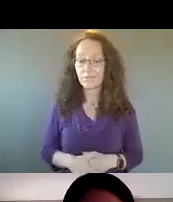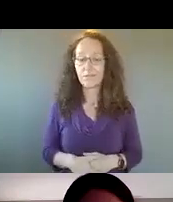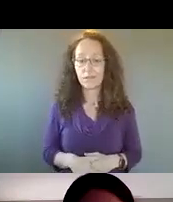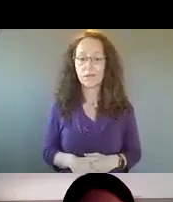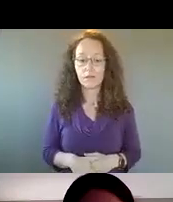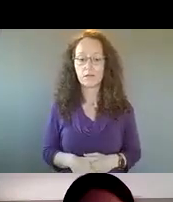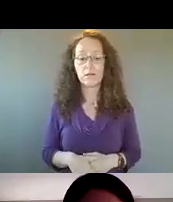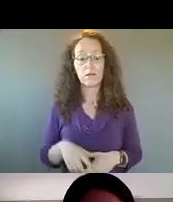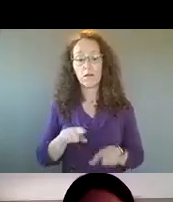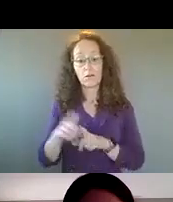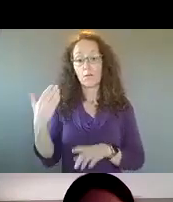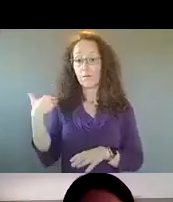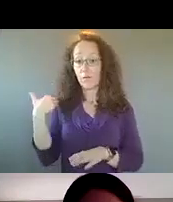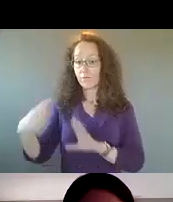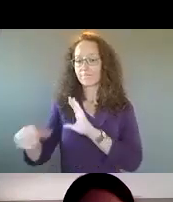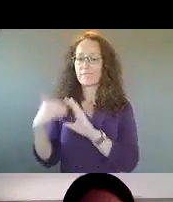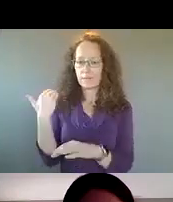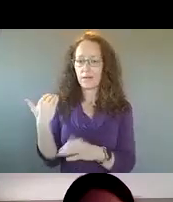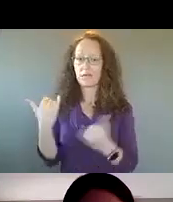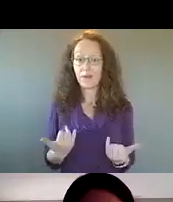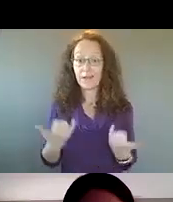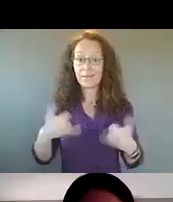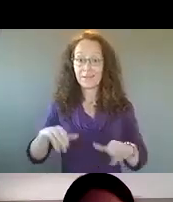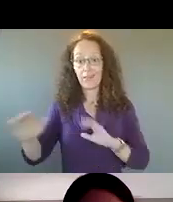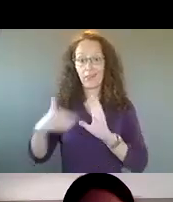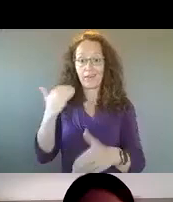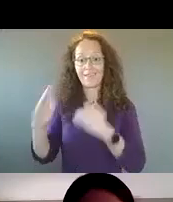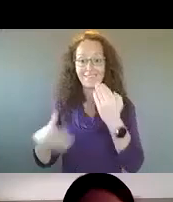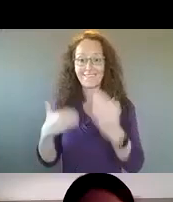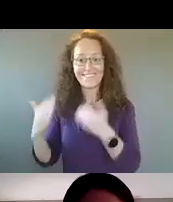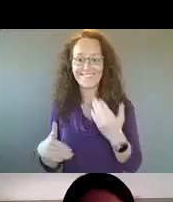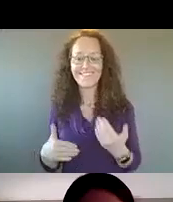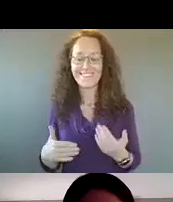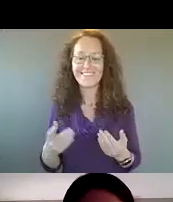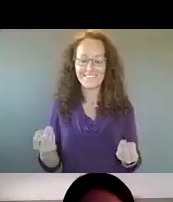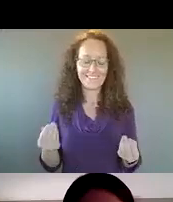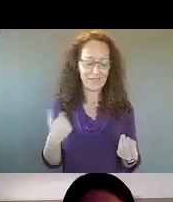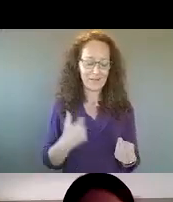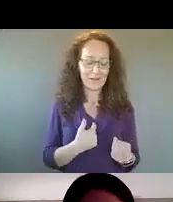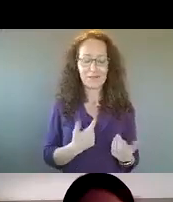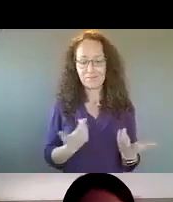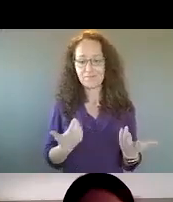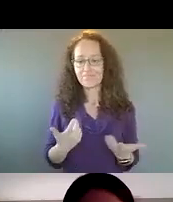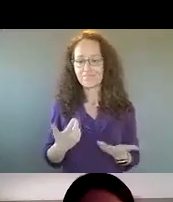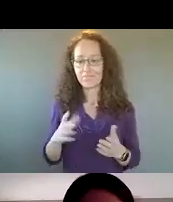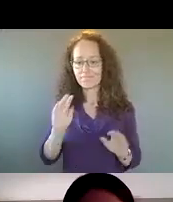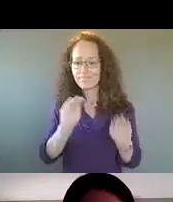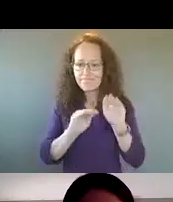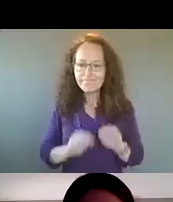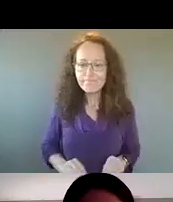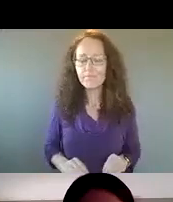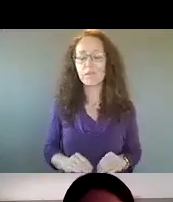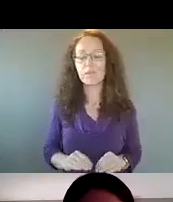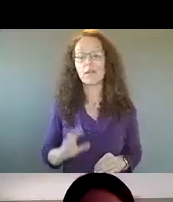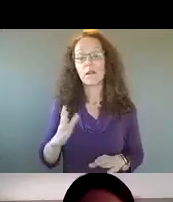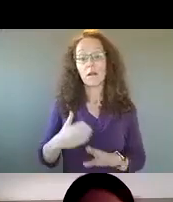some that were emailed, um, and are currently still being emailed that our staff are sharing with me too. Um, one of the questions that we did receive